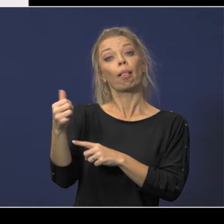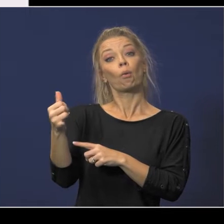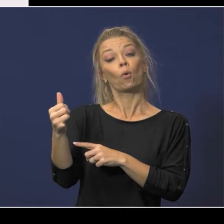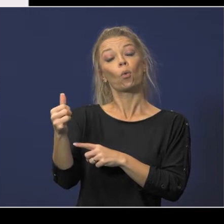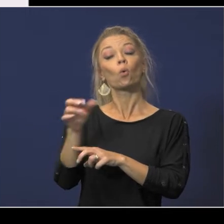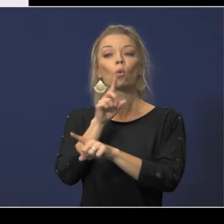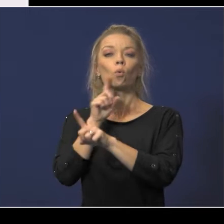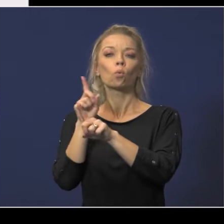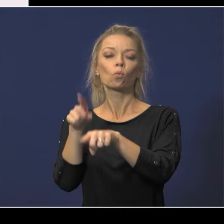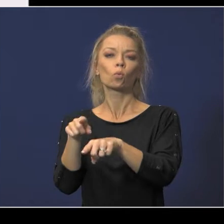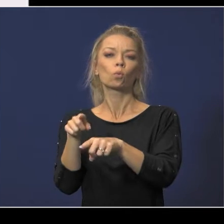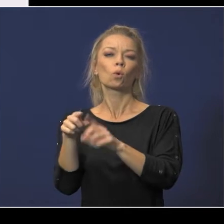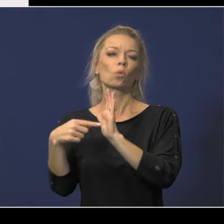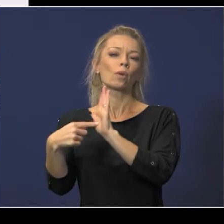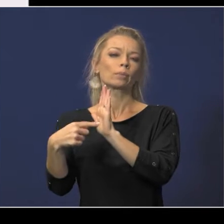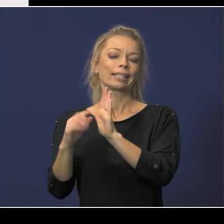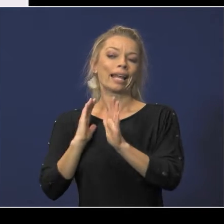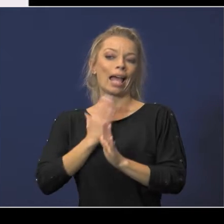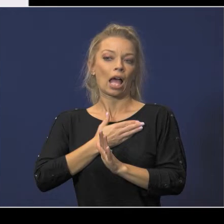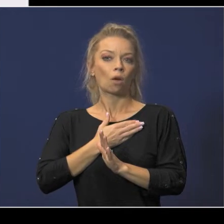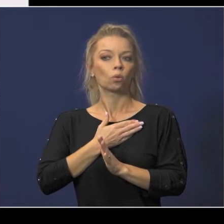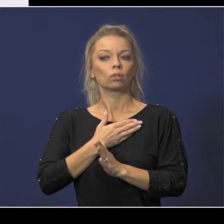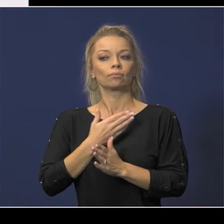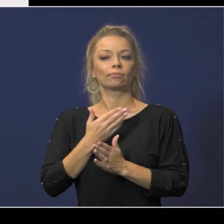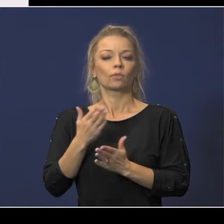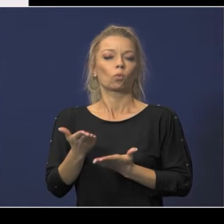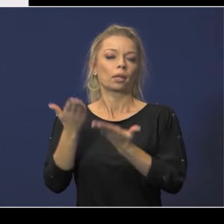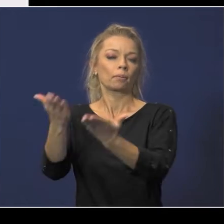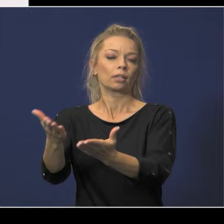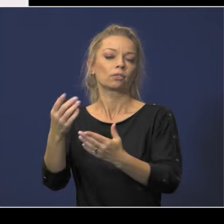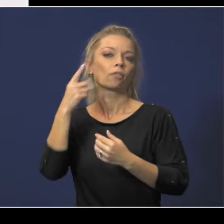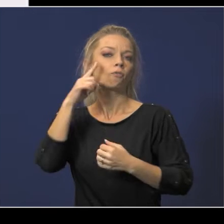our proposed boundary lines for elementary 57